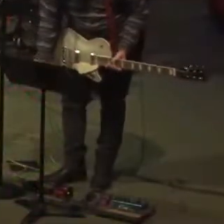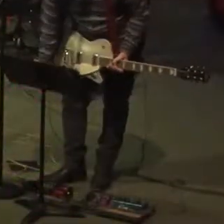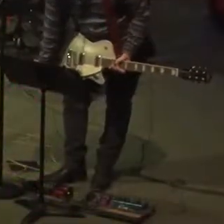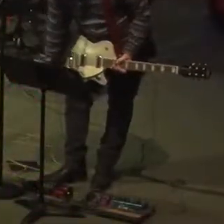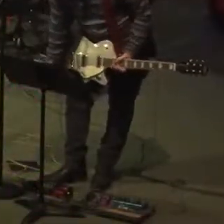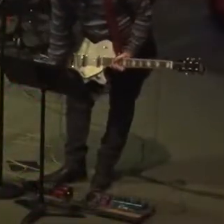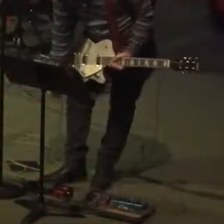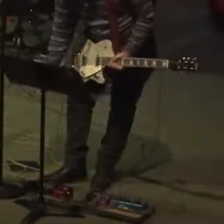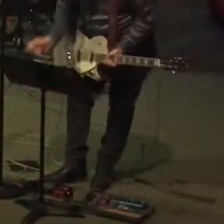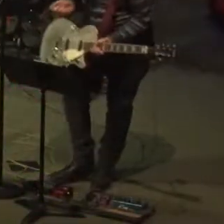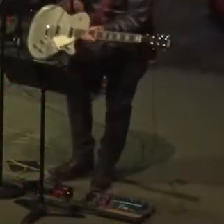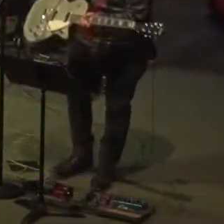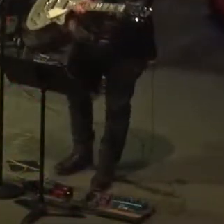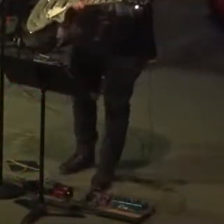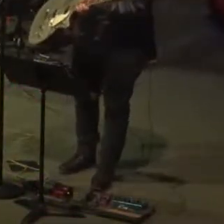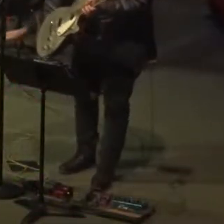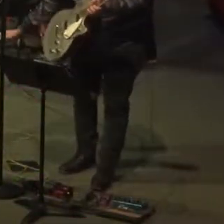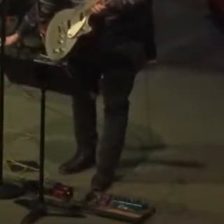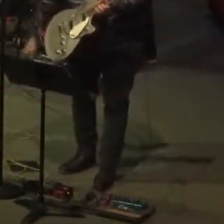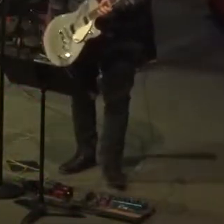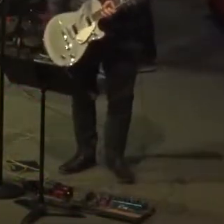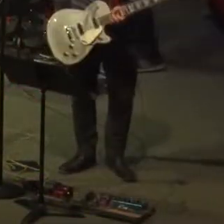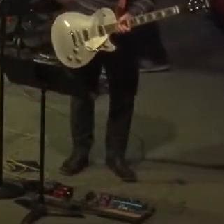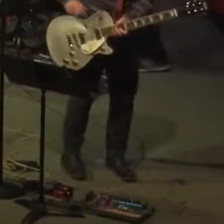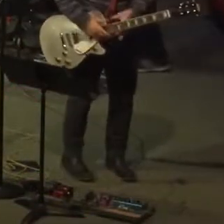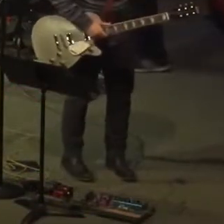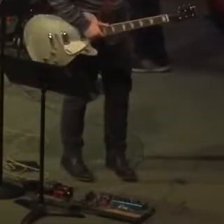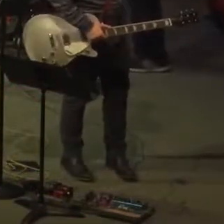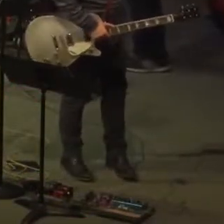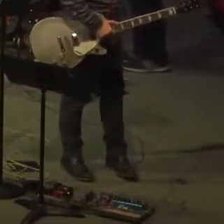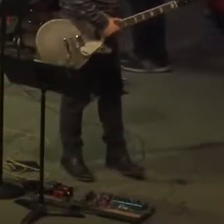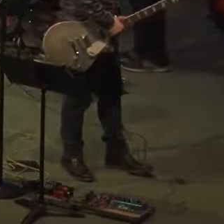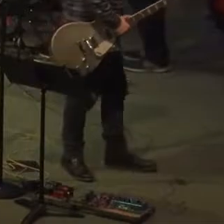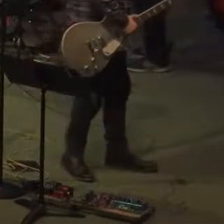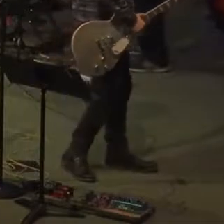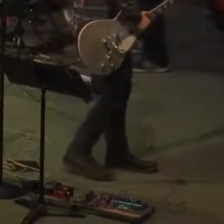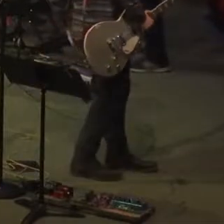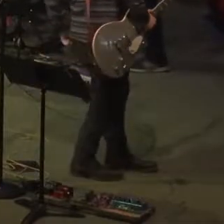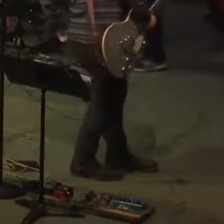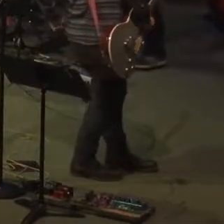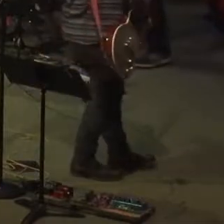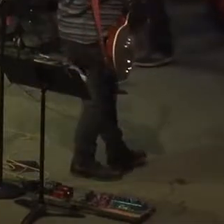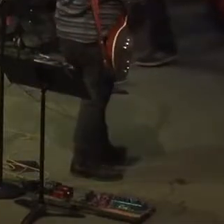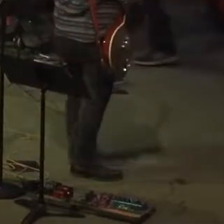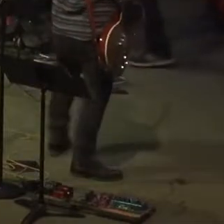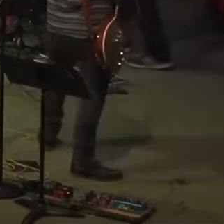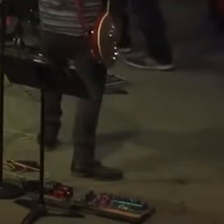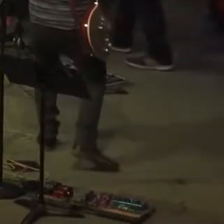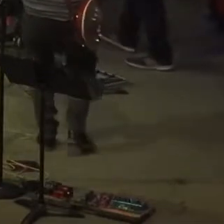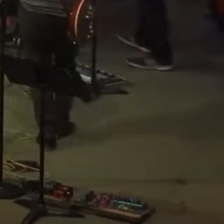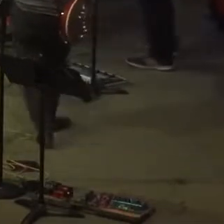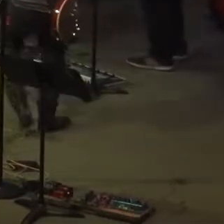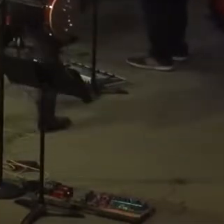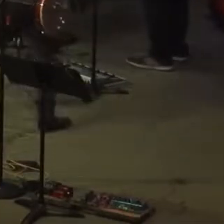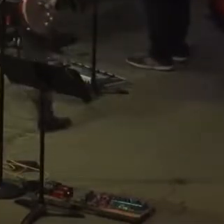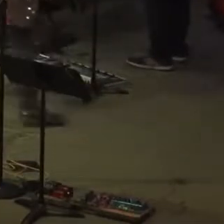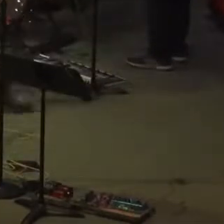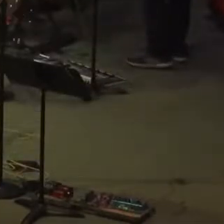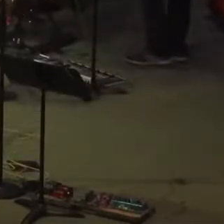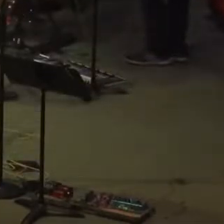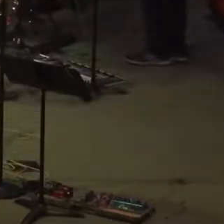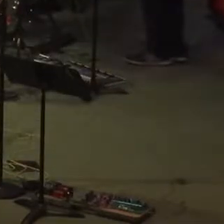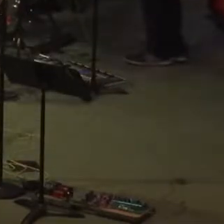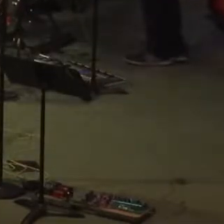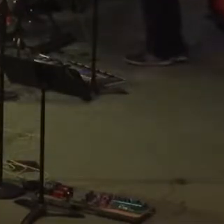Good morning, everyone. Let's pray to the Lord together. Shall we bow, Lord? We give you all thanks. And Lord, we come and make